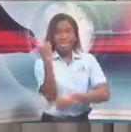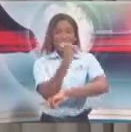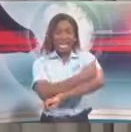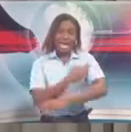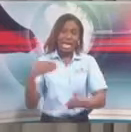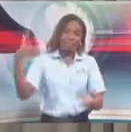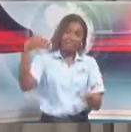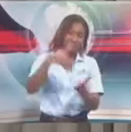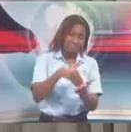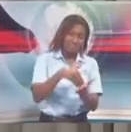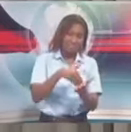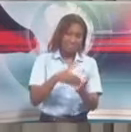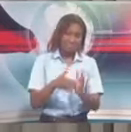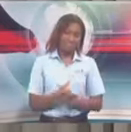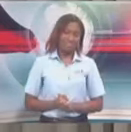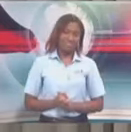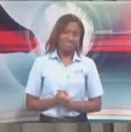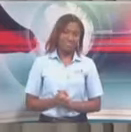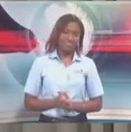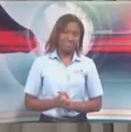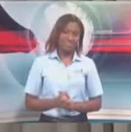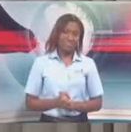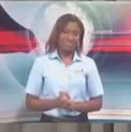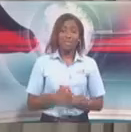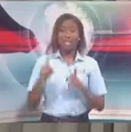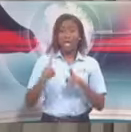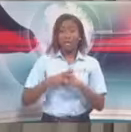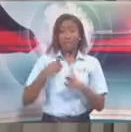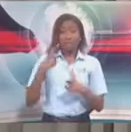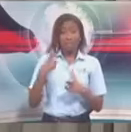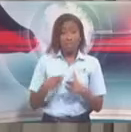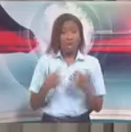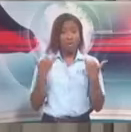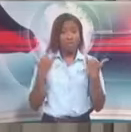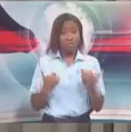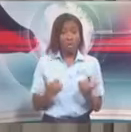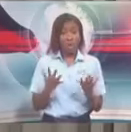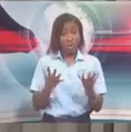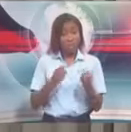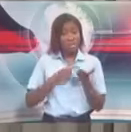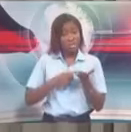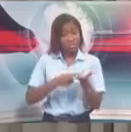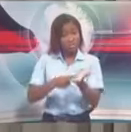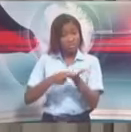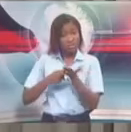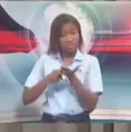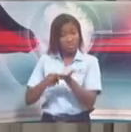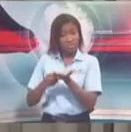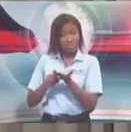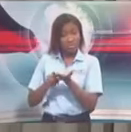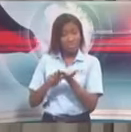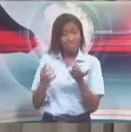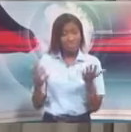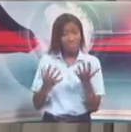The next conversation that I'd like to have is there seems to be a continued proliferation of misinformation